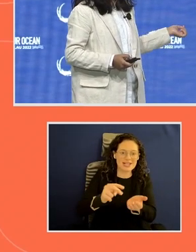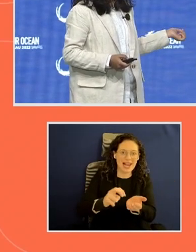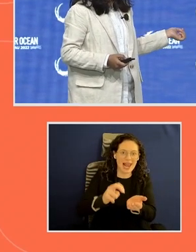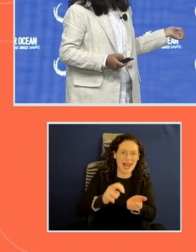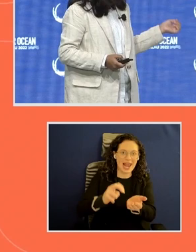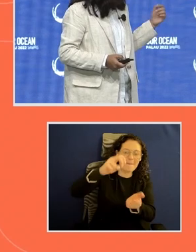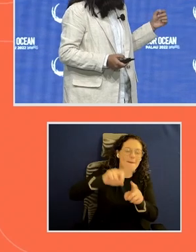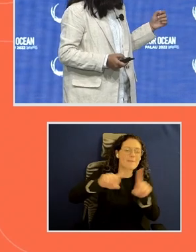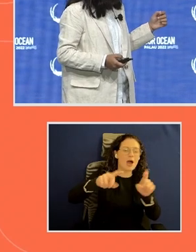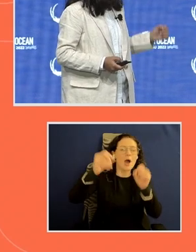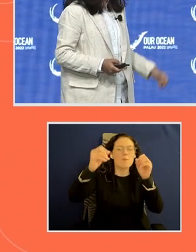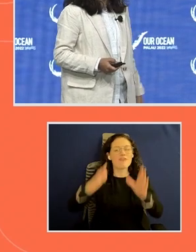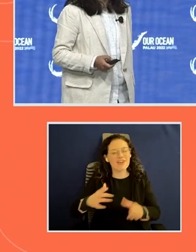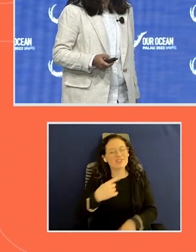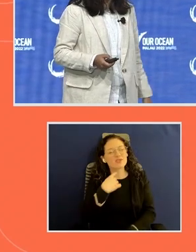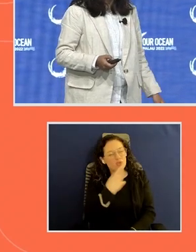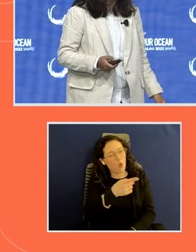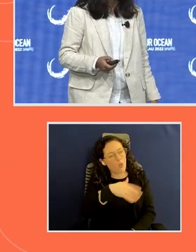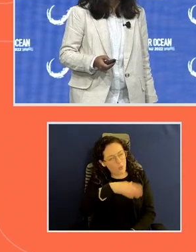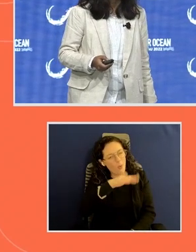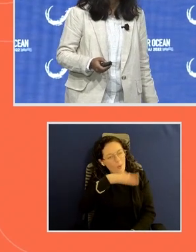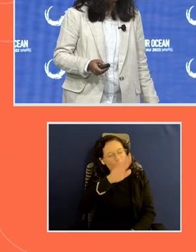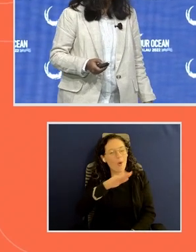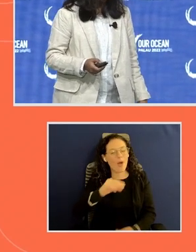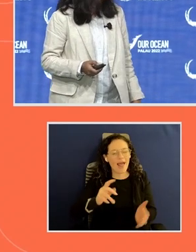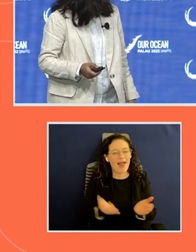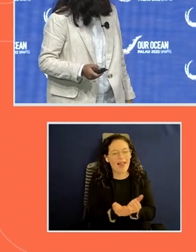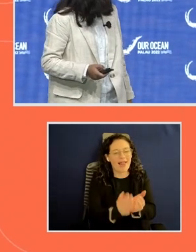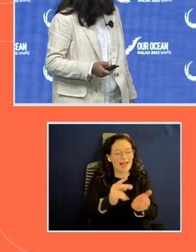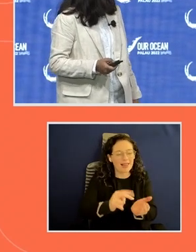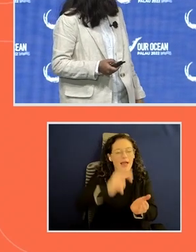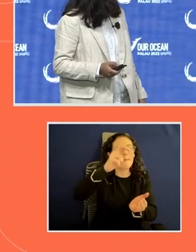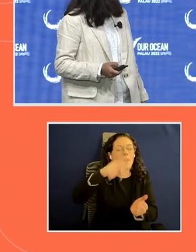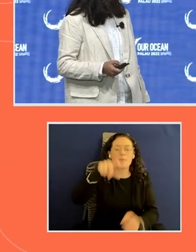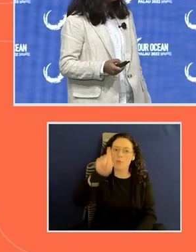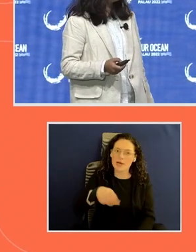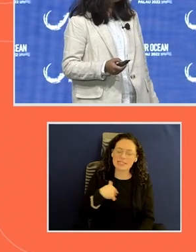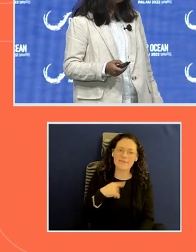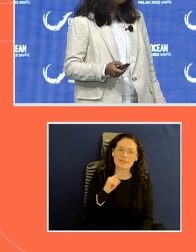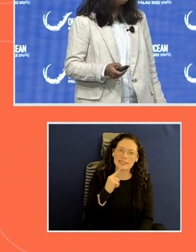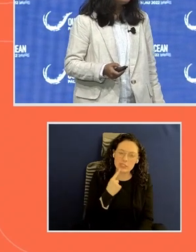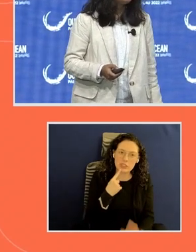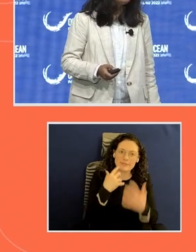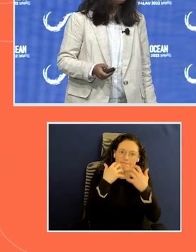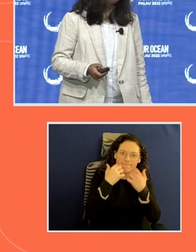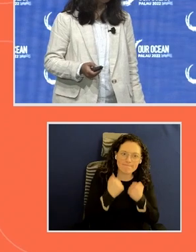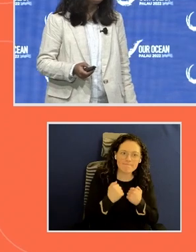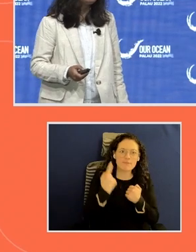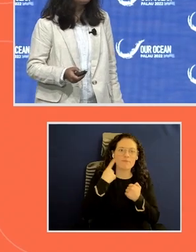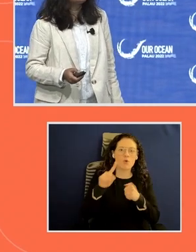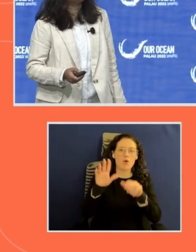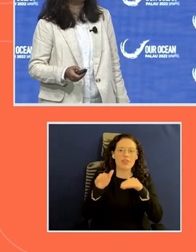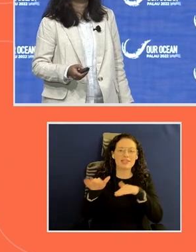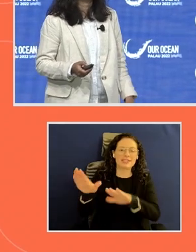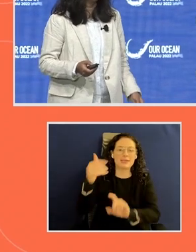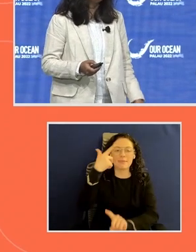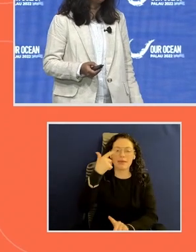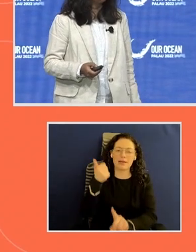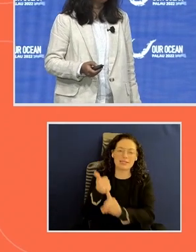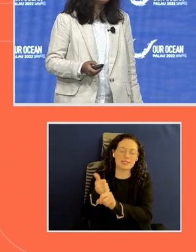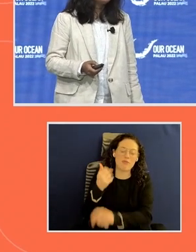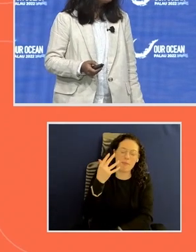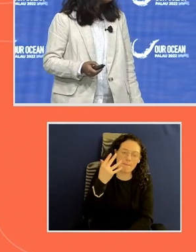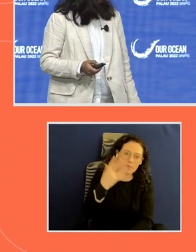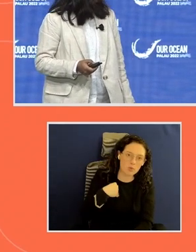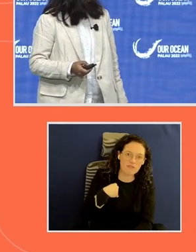us to go up, telling us that we must be serious about the sea, because it's beautiful, mysterious, and will teach us so